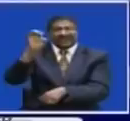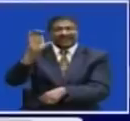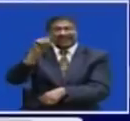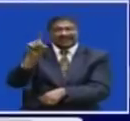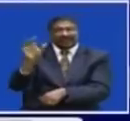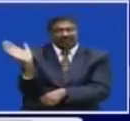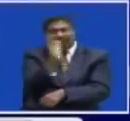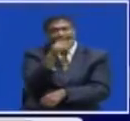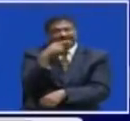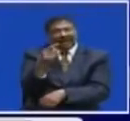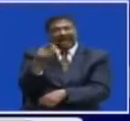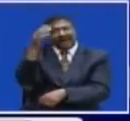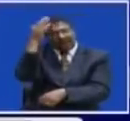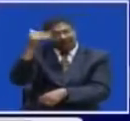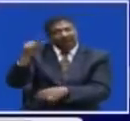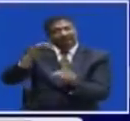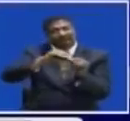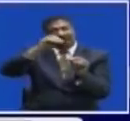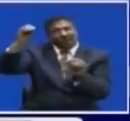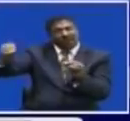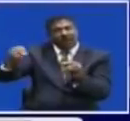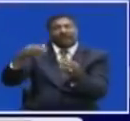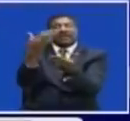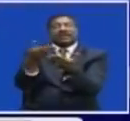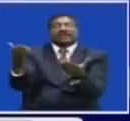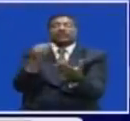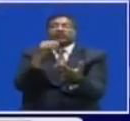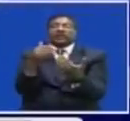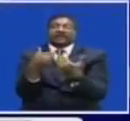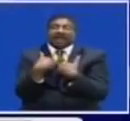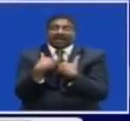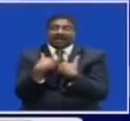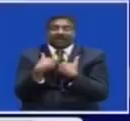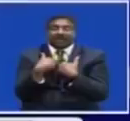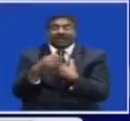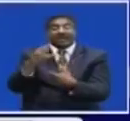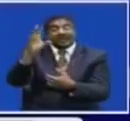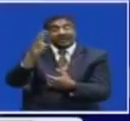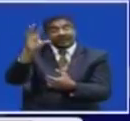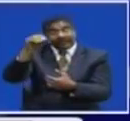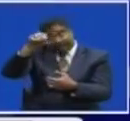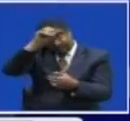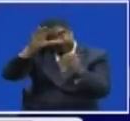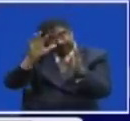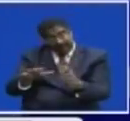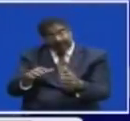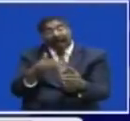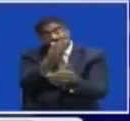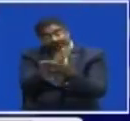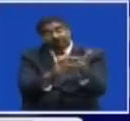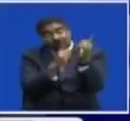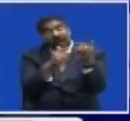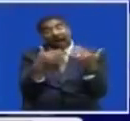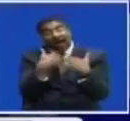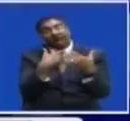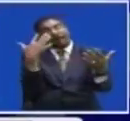Reasons For the 11th hour Postponement Meanwhile More than 60 miners Some armed Have been arrested At an illegal